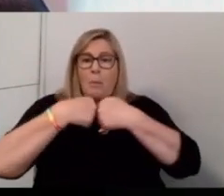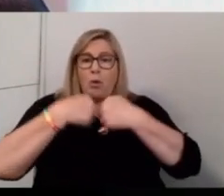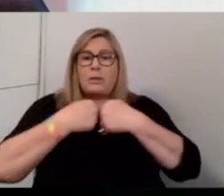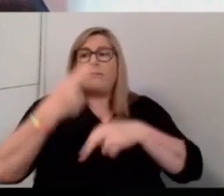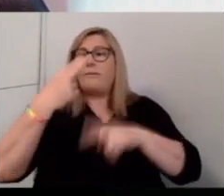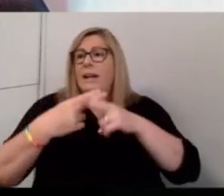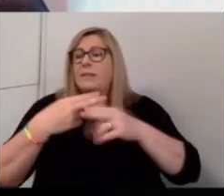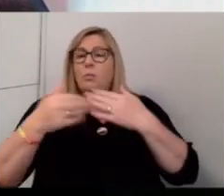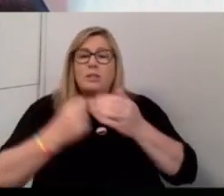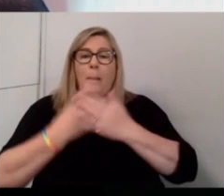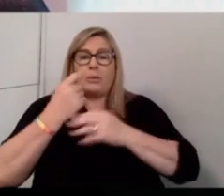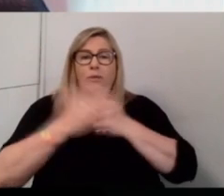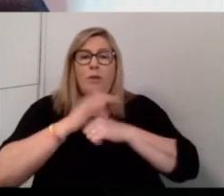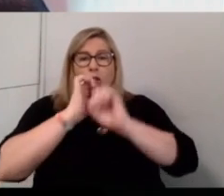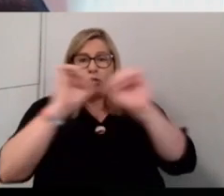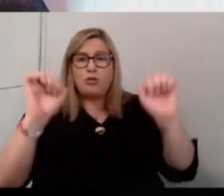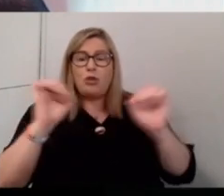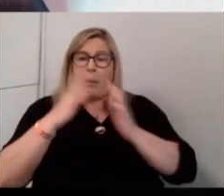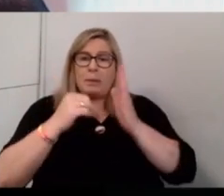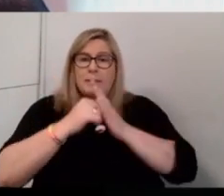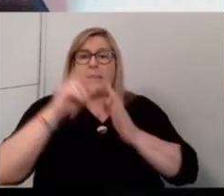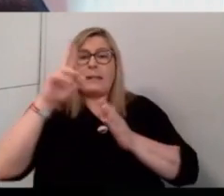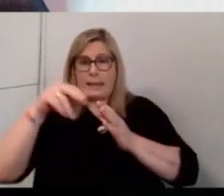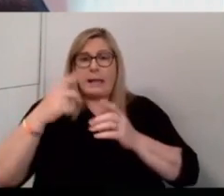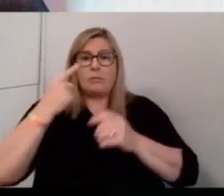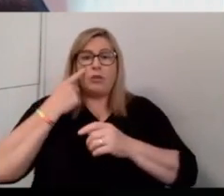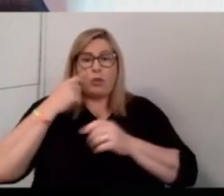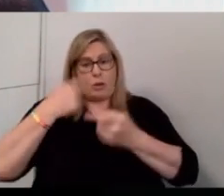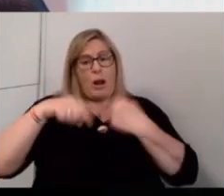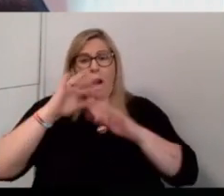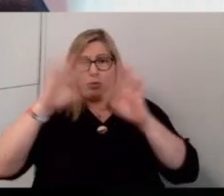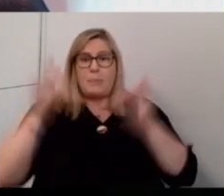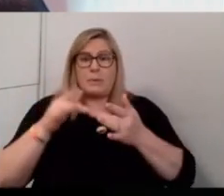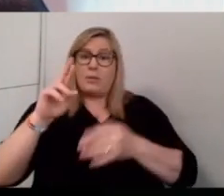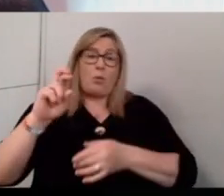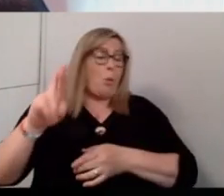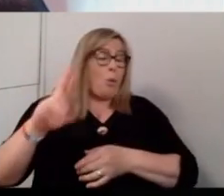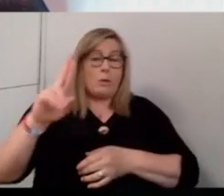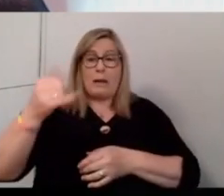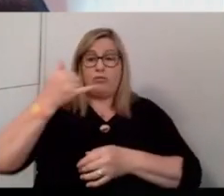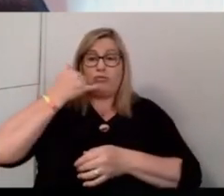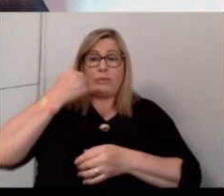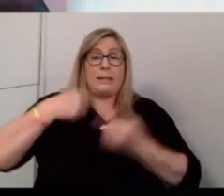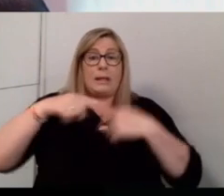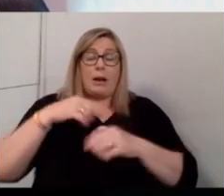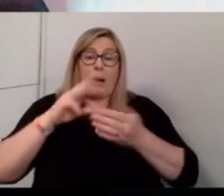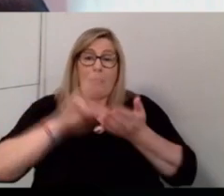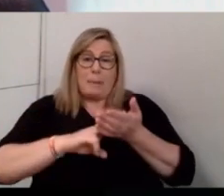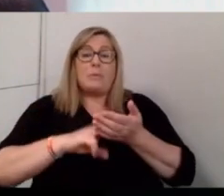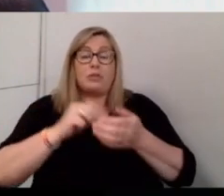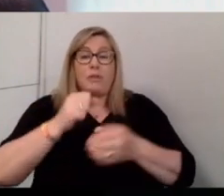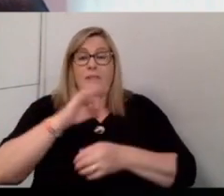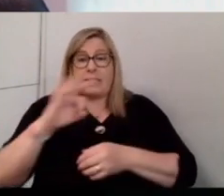is for your business to contact, go onto our website, or pick up the phone and speak to one of our members of staff.